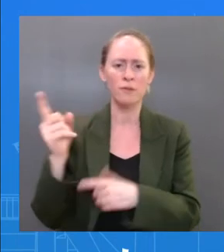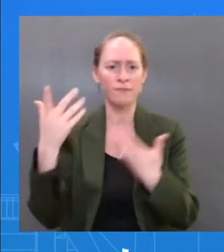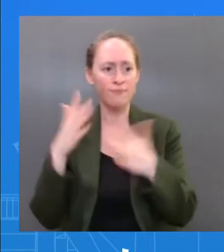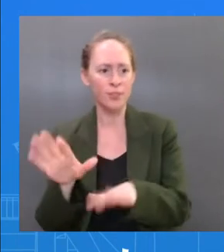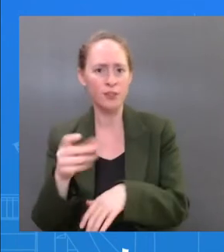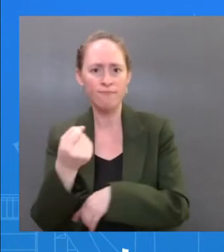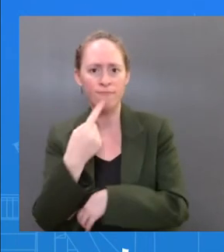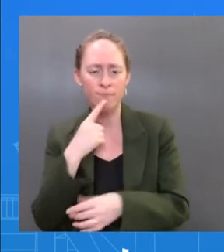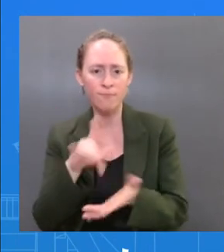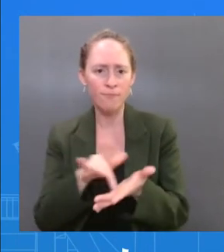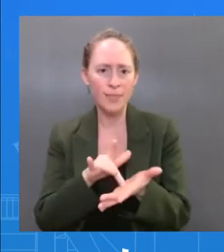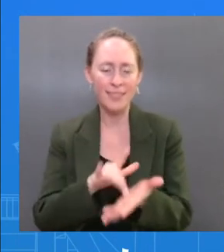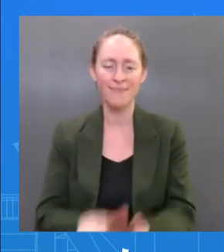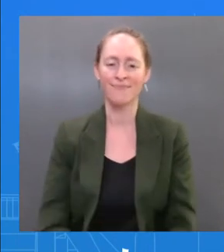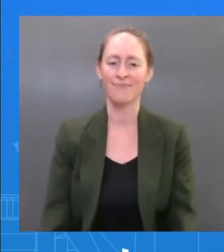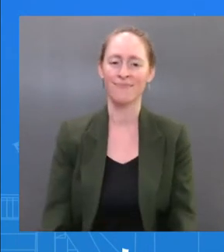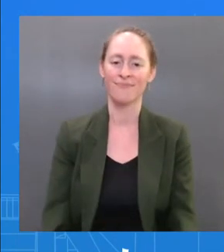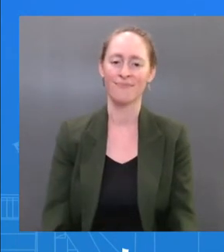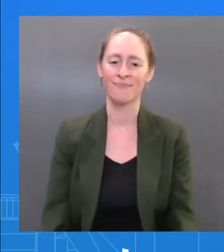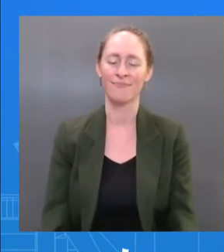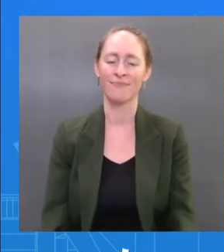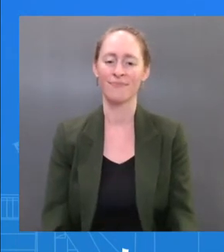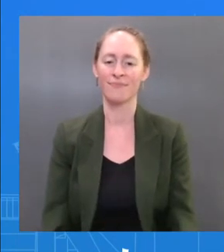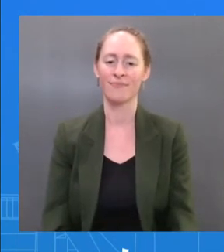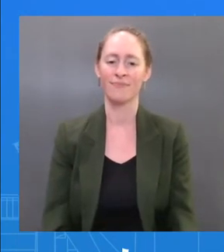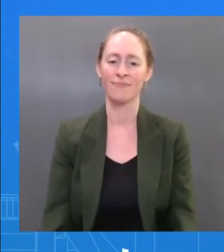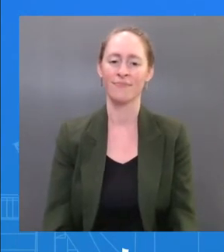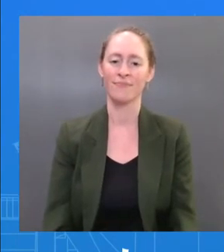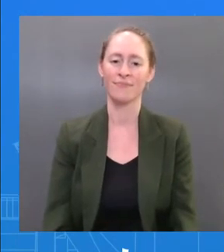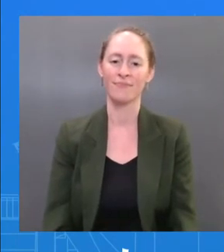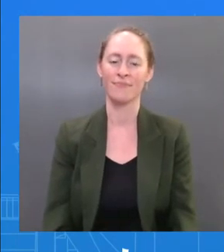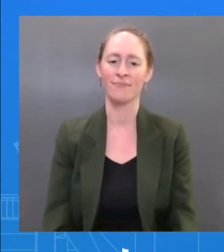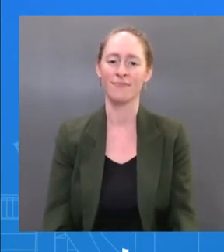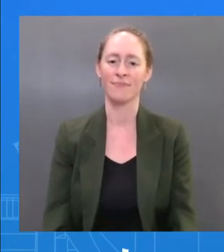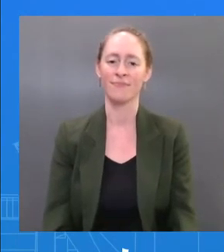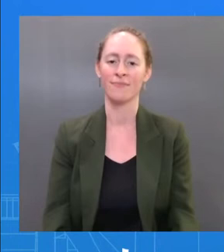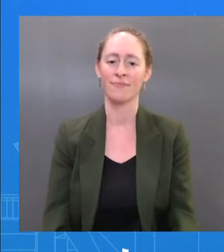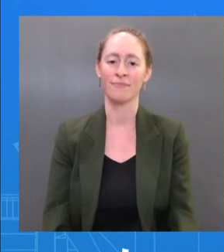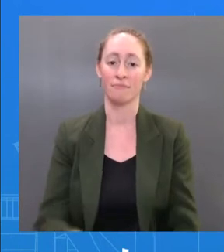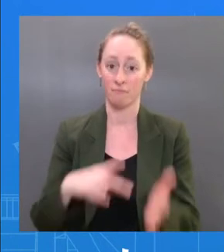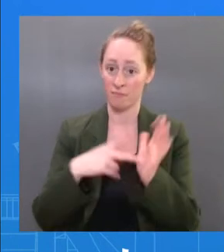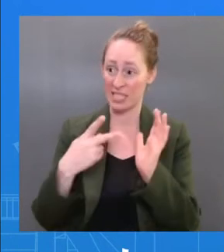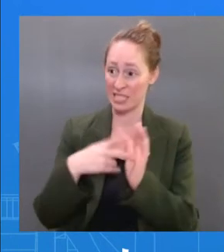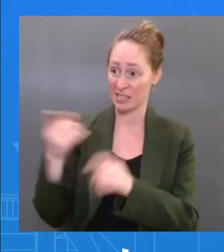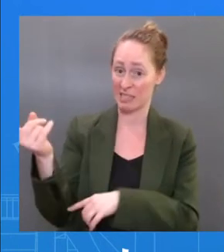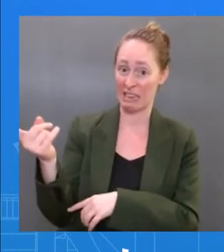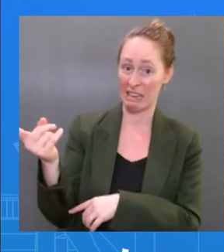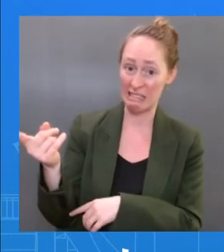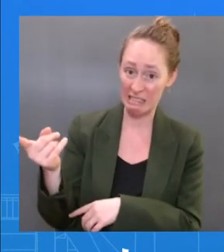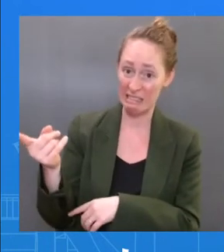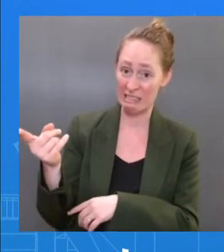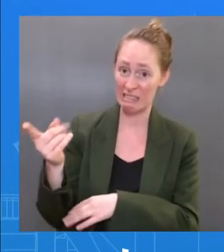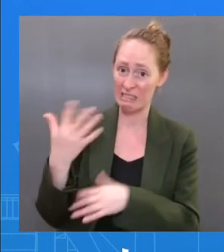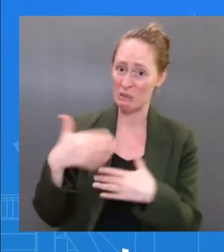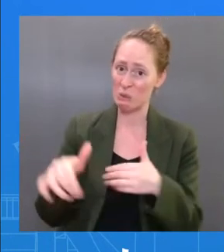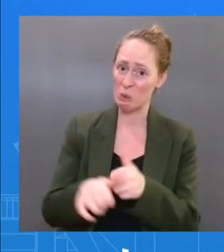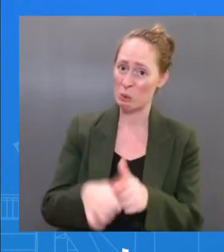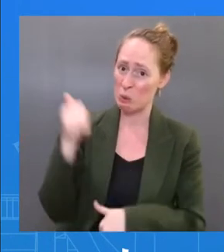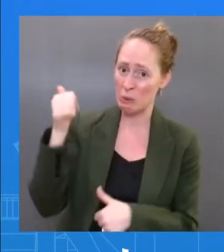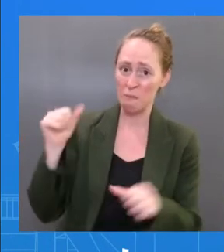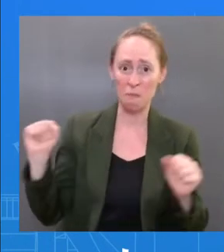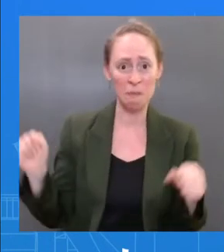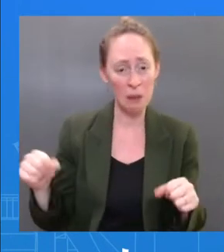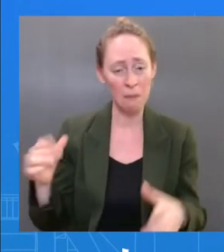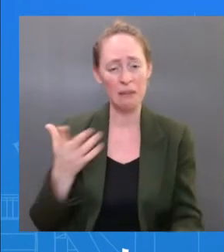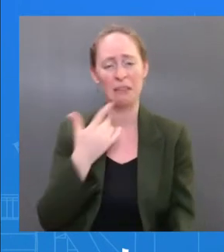very dramatically reduce his risk of serious illness. And that's really the goal here, is to — is to prevent serious illness, to keep